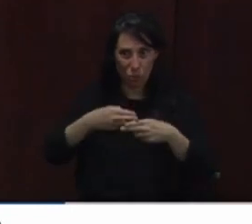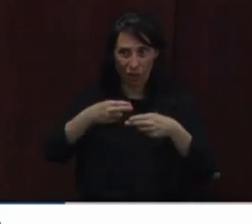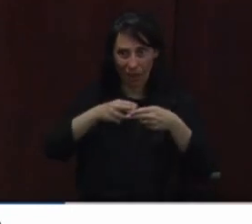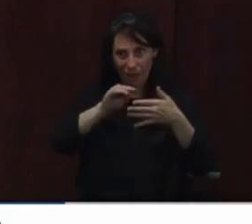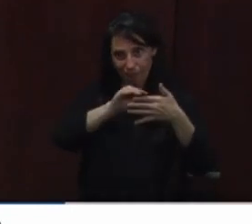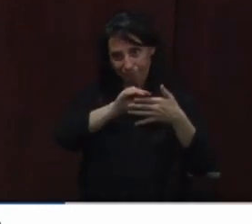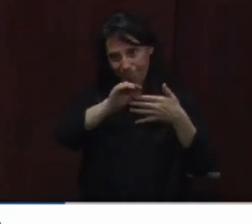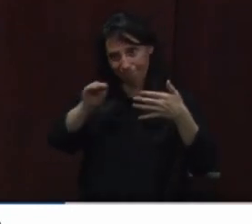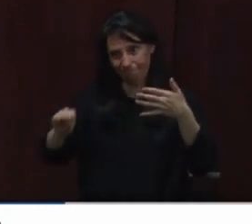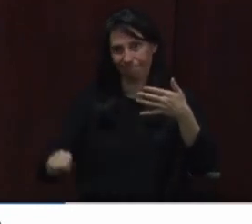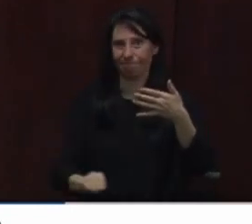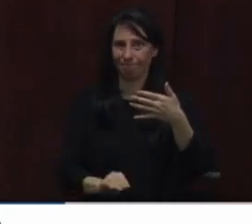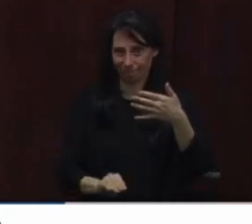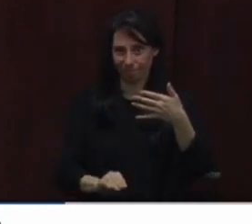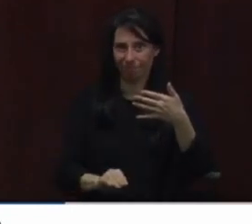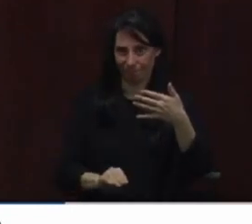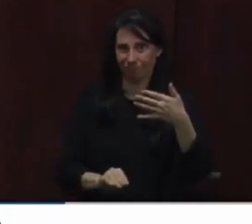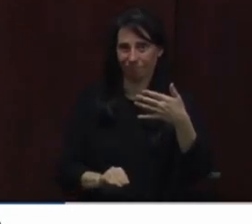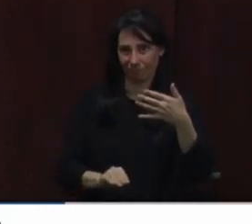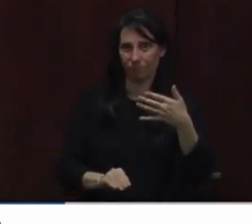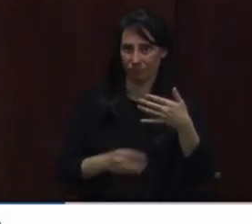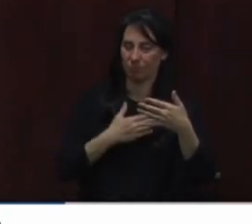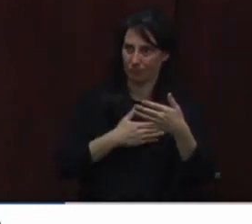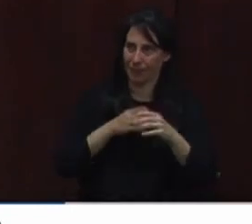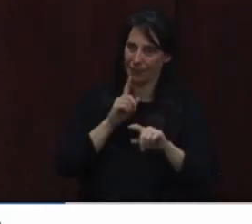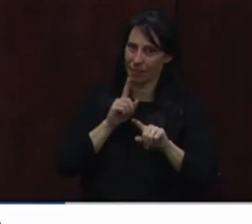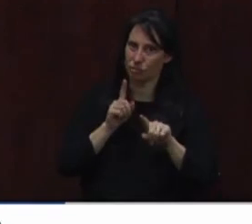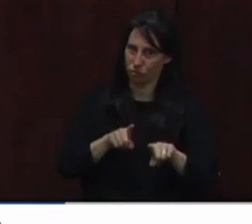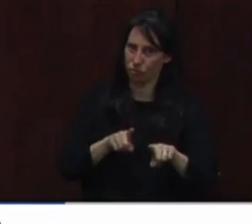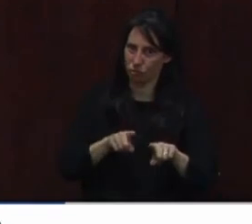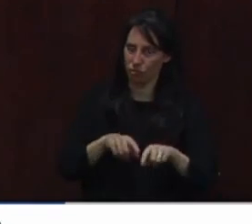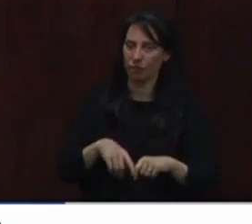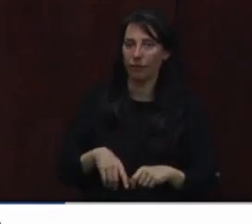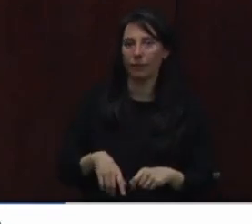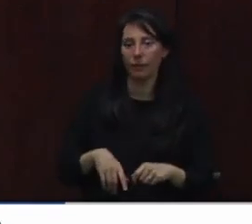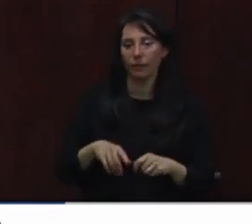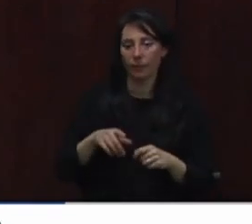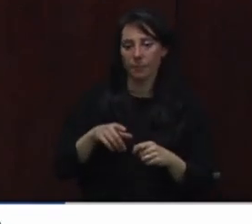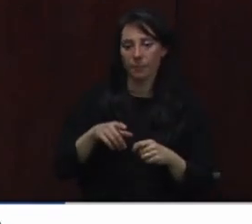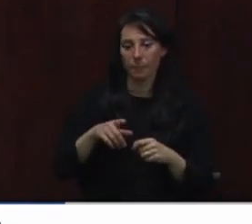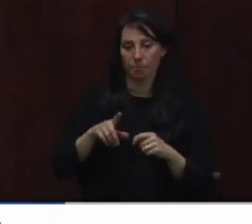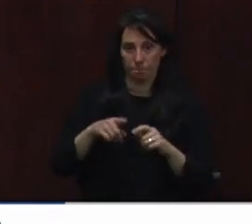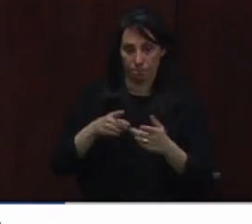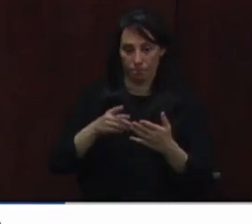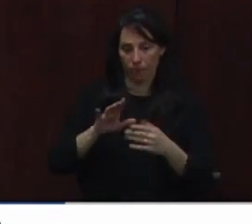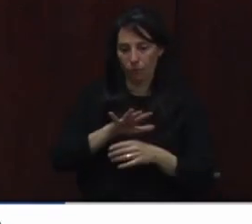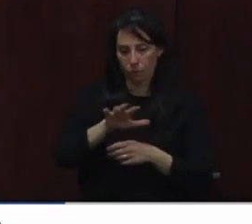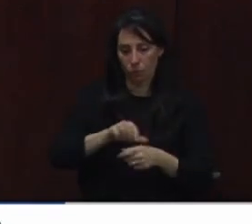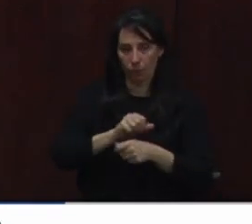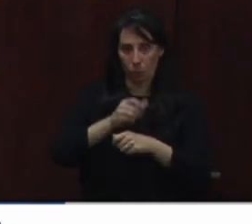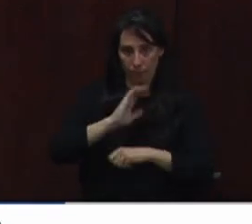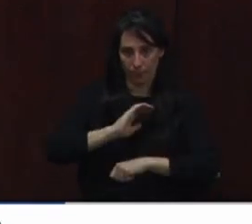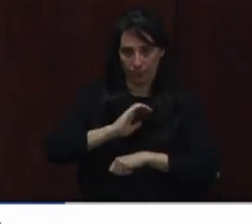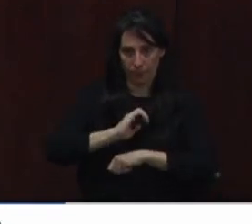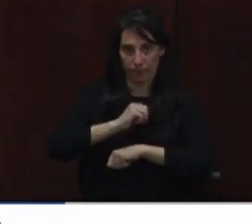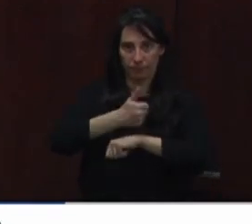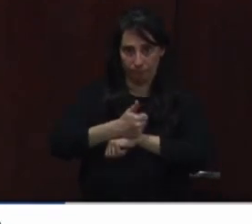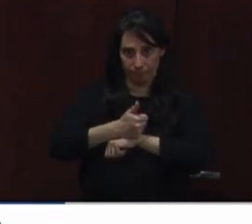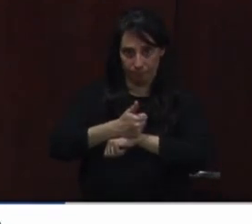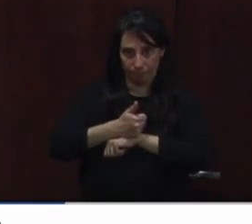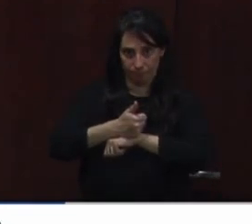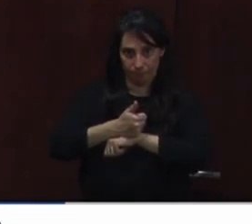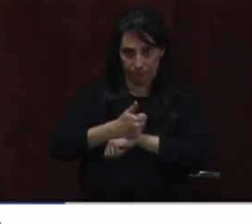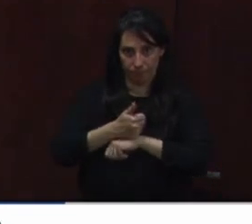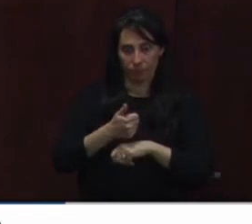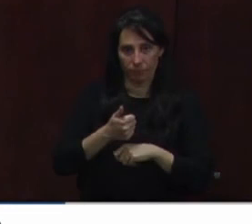And then once the ready team completes scheduling available appointments, they'll go through the list and attempt a third and fourth call for